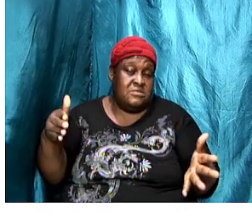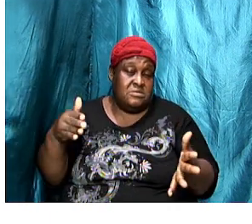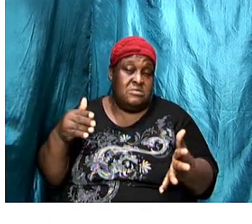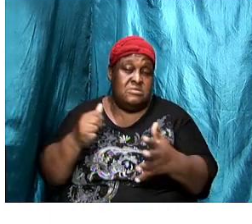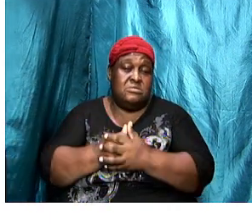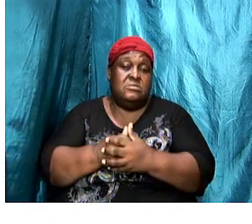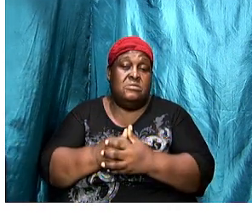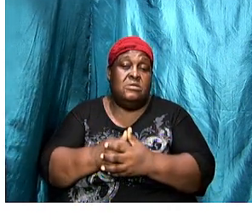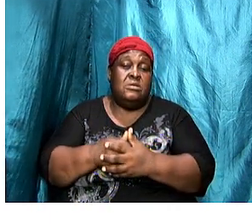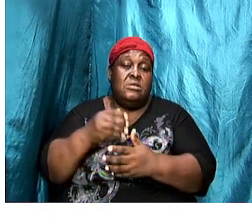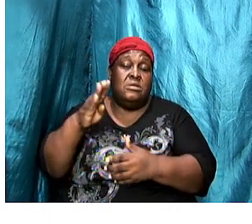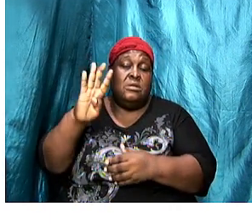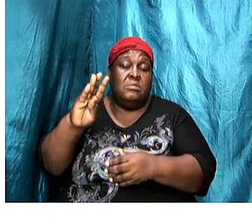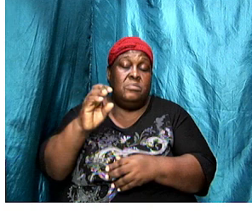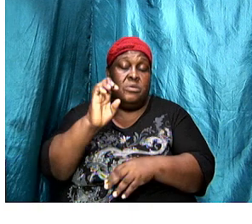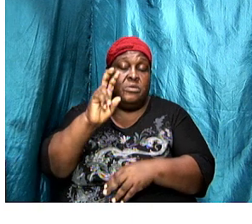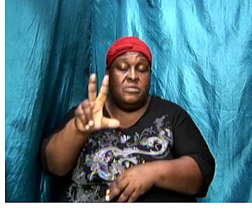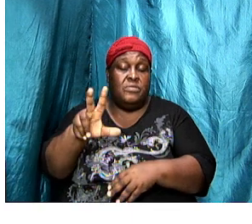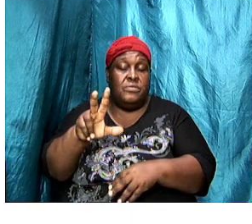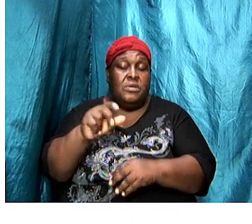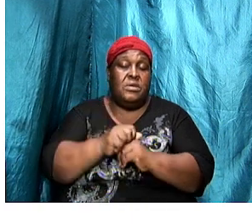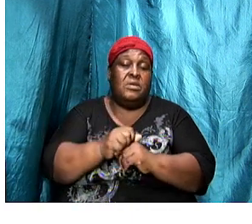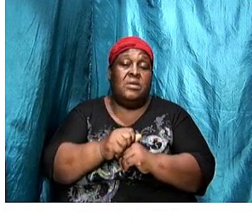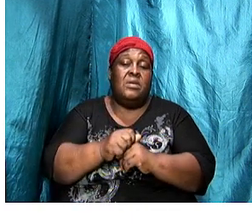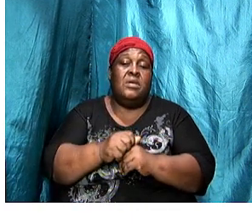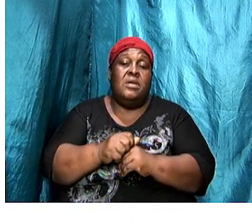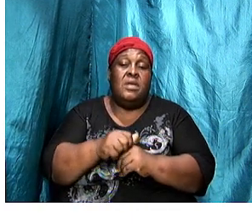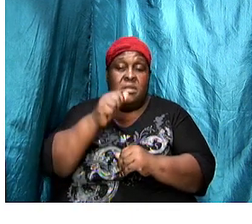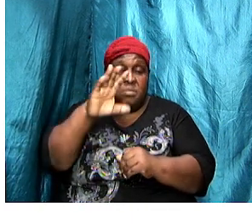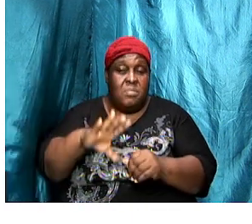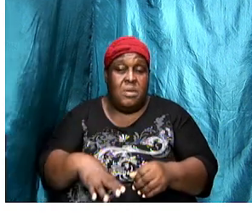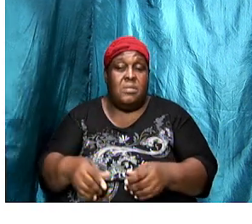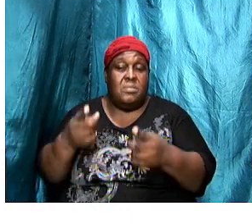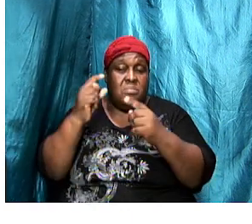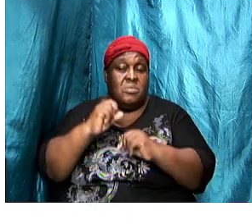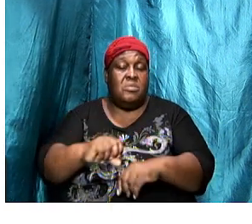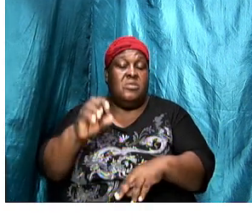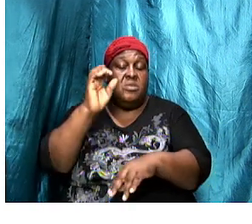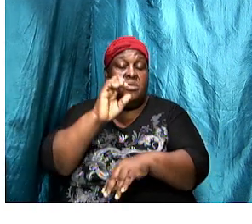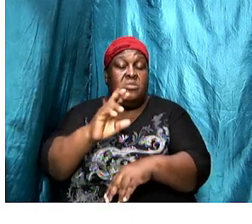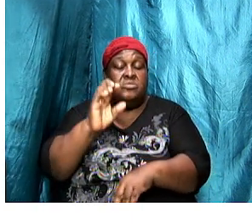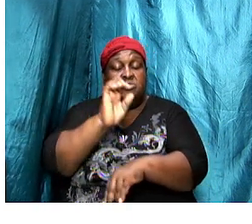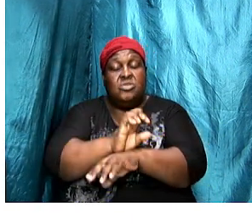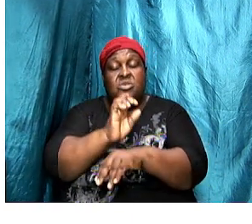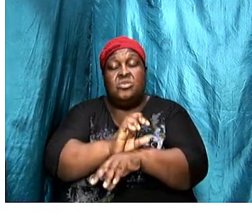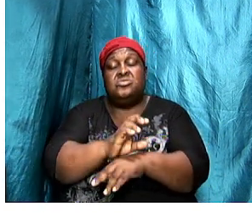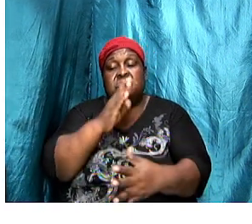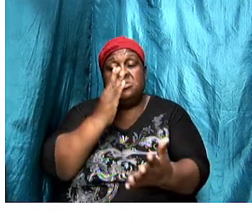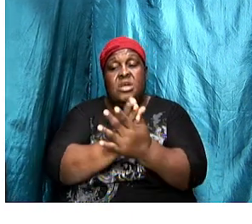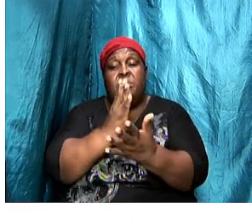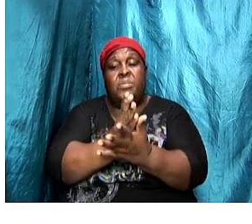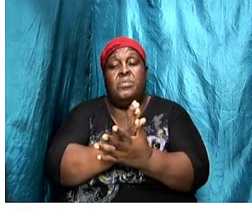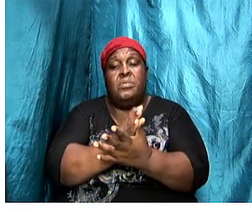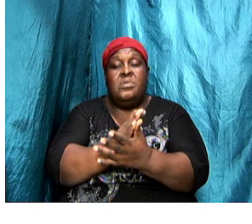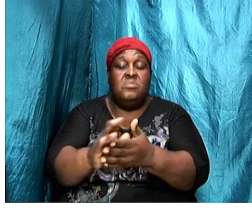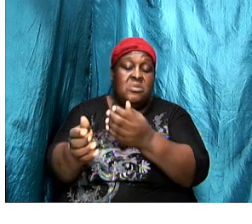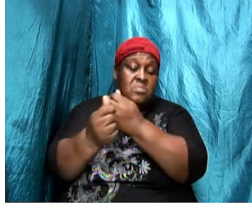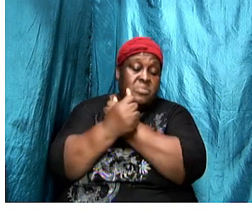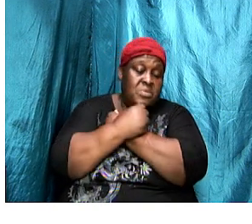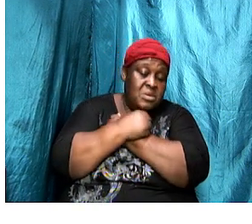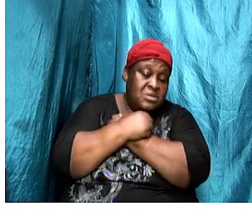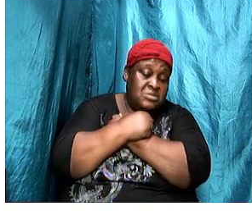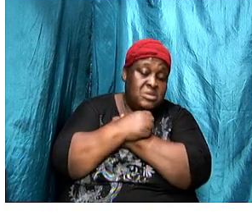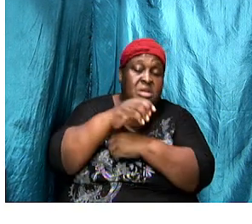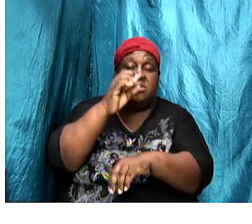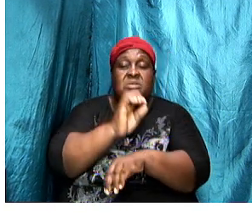AD 325 when Constantine came up and going down, the church was no longer persecuted, but the church was embraced and the